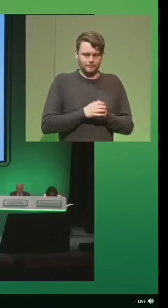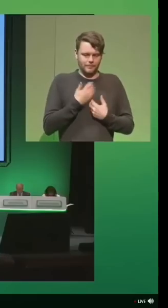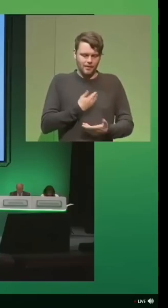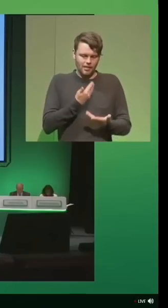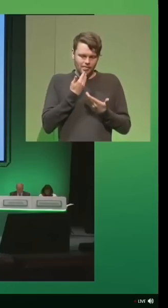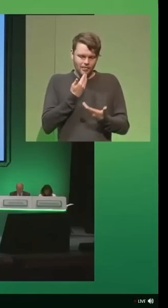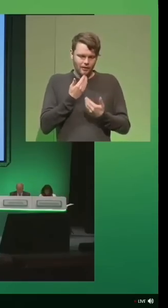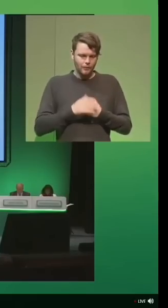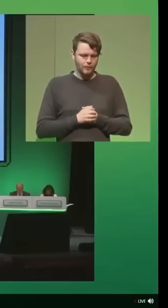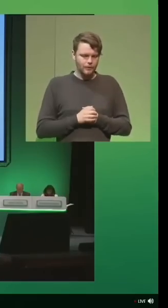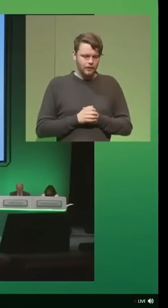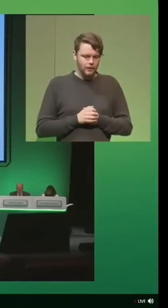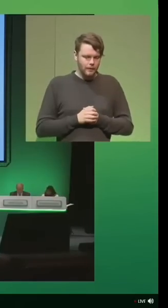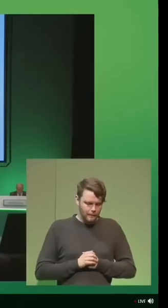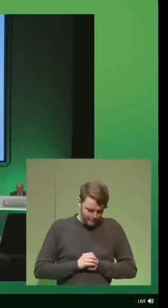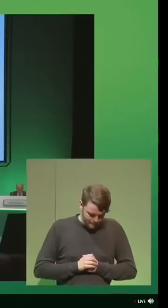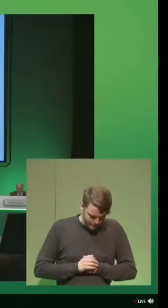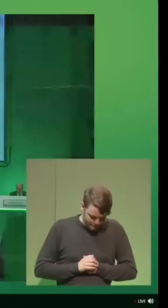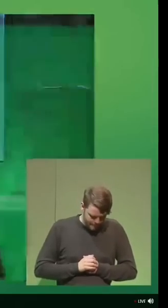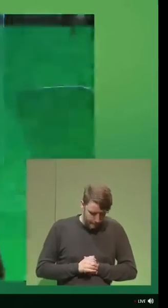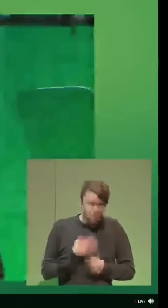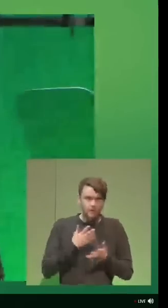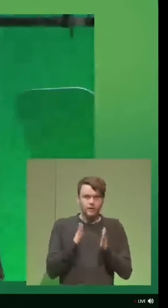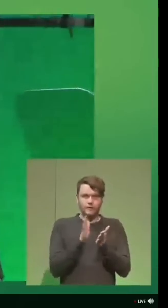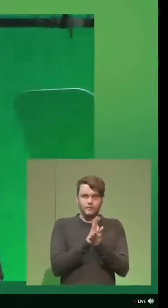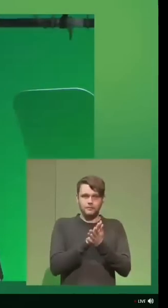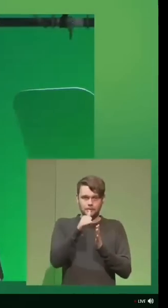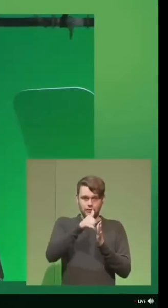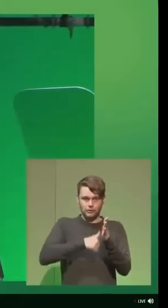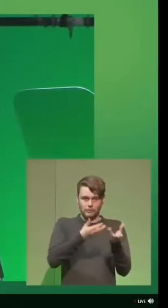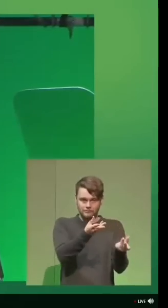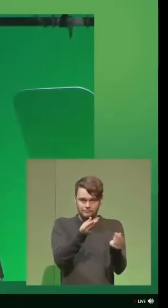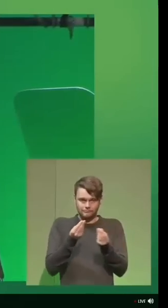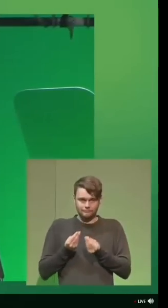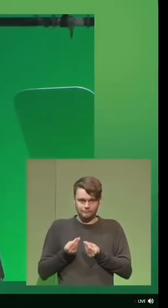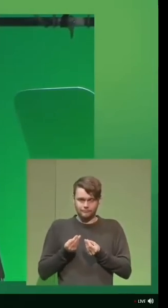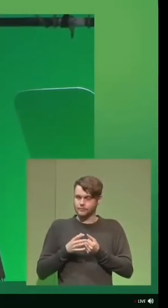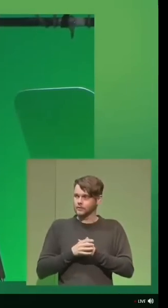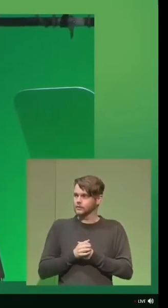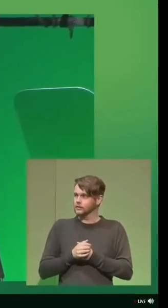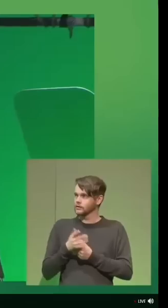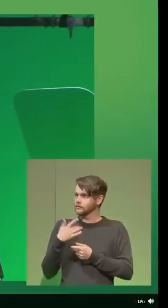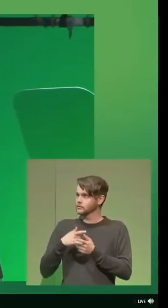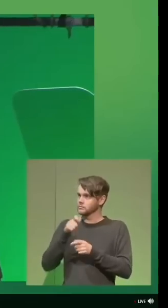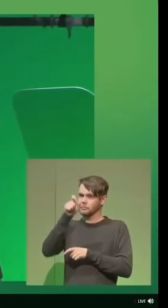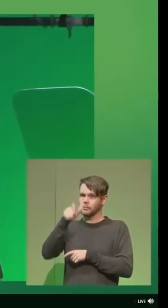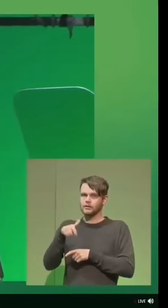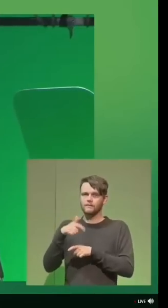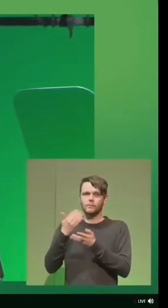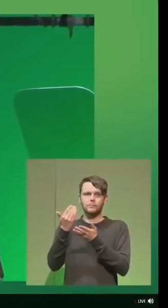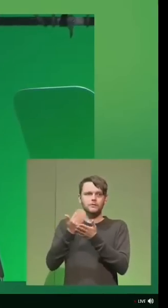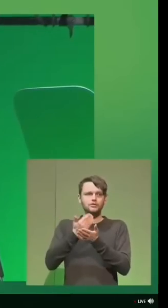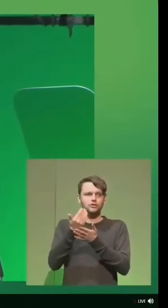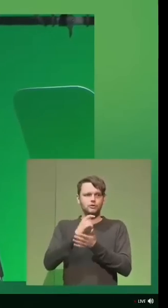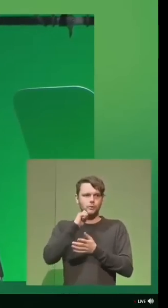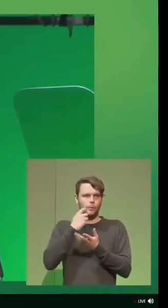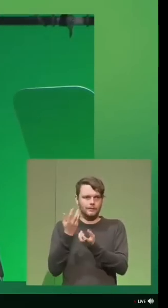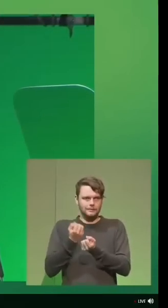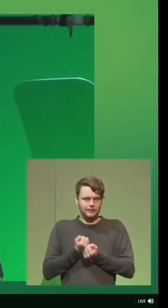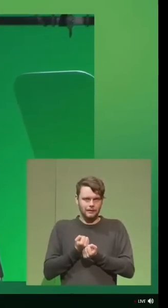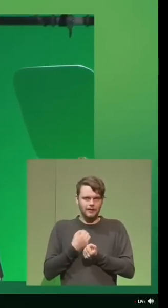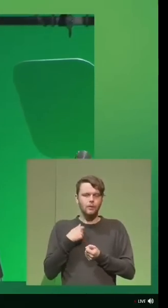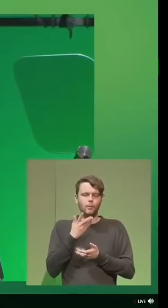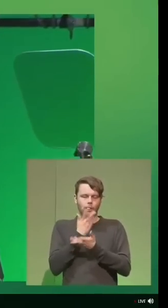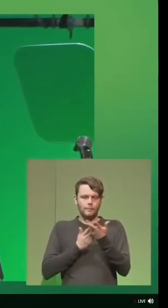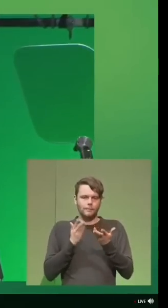Thank you, Mr. Lerti. Please hand over the document that you would like to give to somebody from security will take it, and